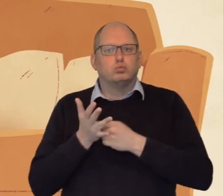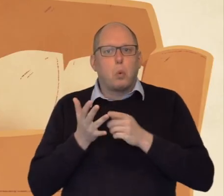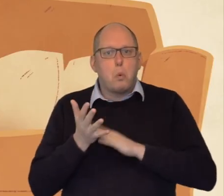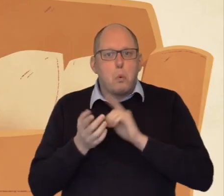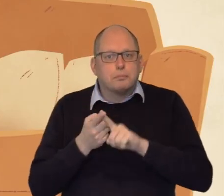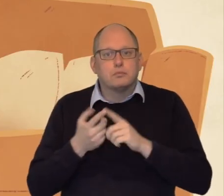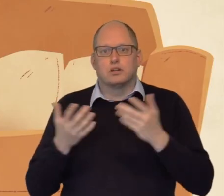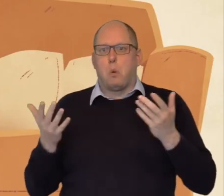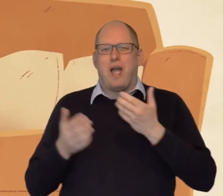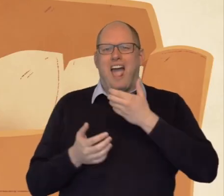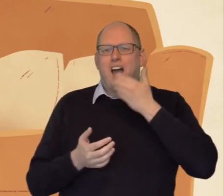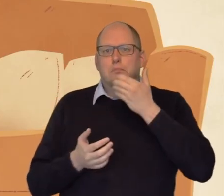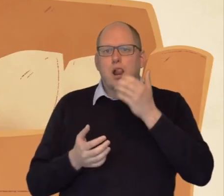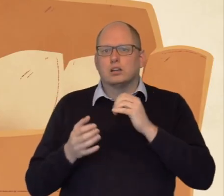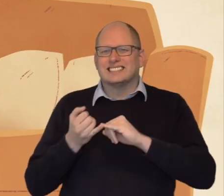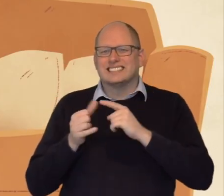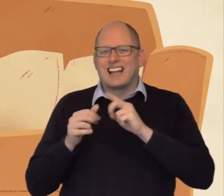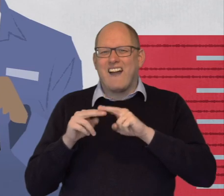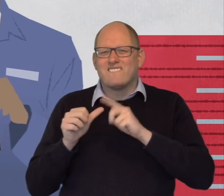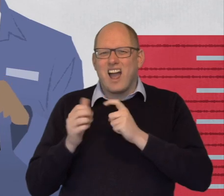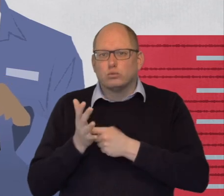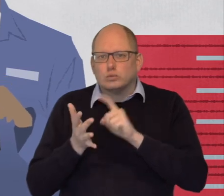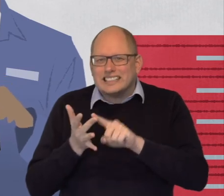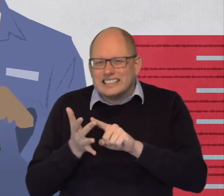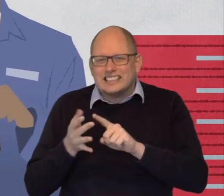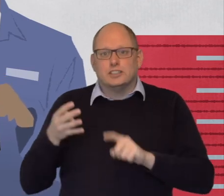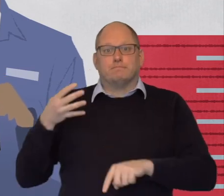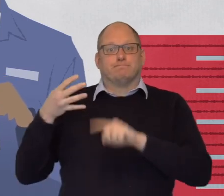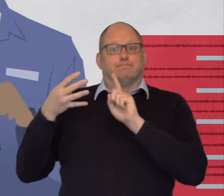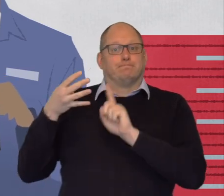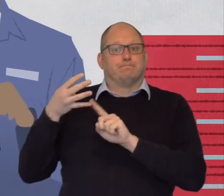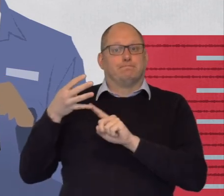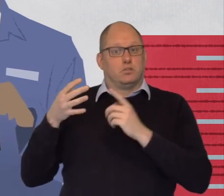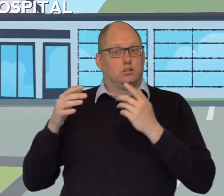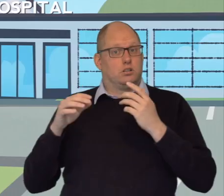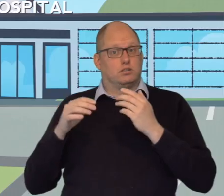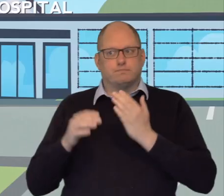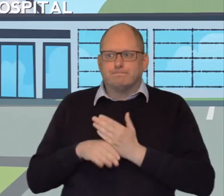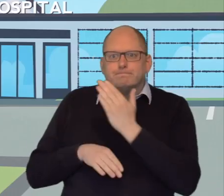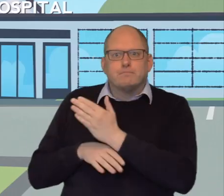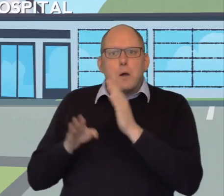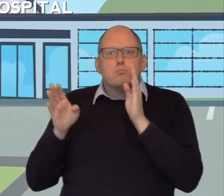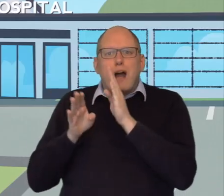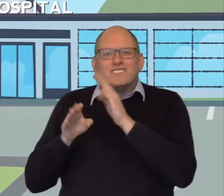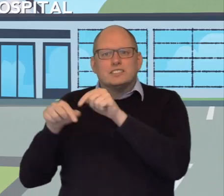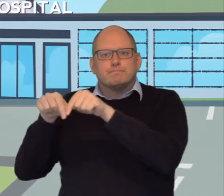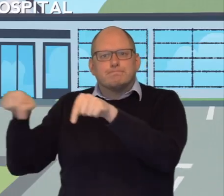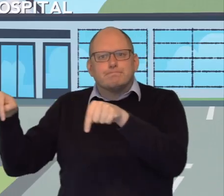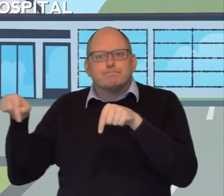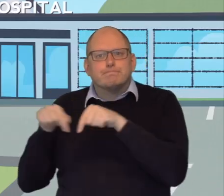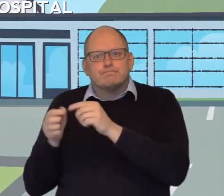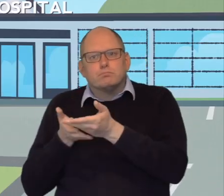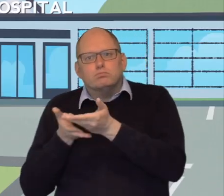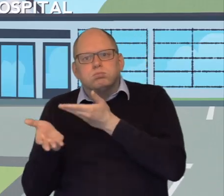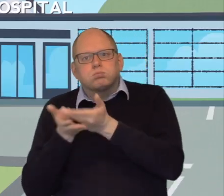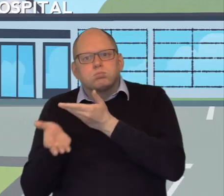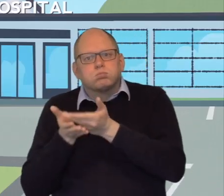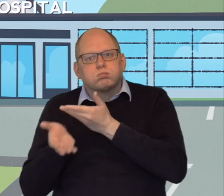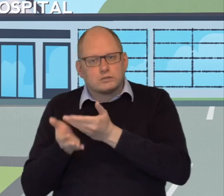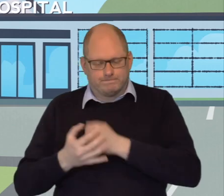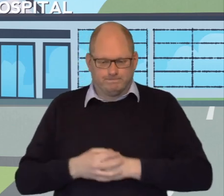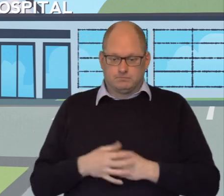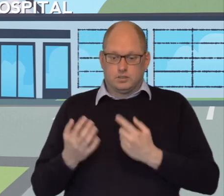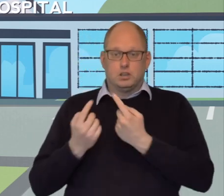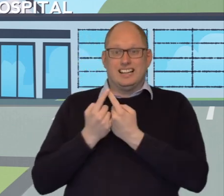and convenience of your own home or workplace or local centre. All you need is an internet